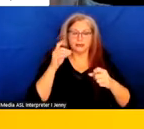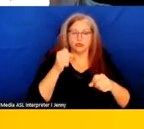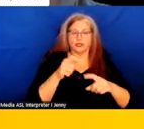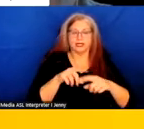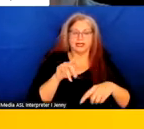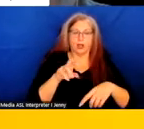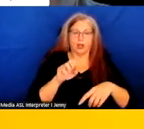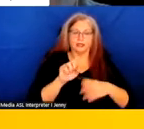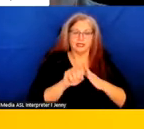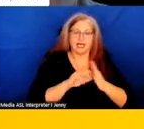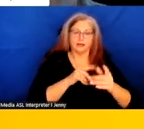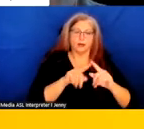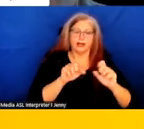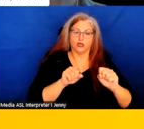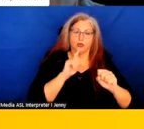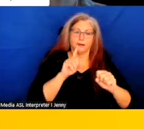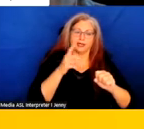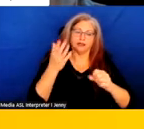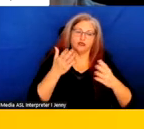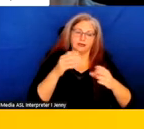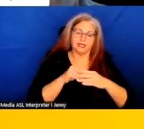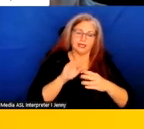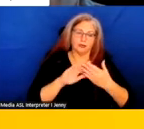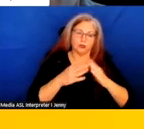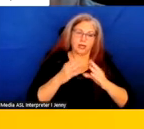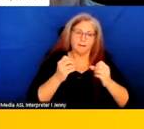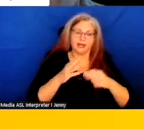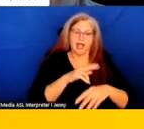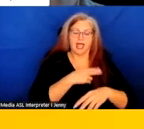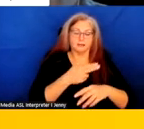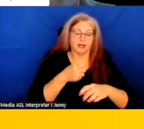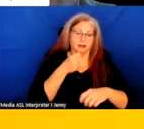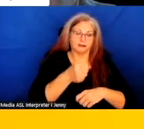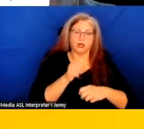when they could be served in the community and many of those hospitalizations could have been avoided.